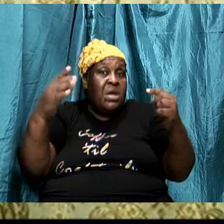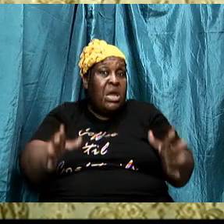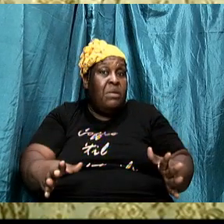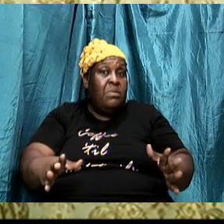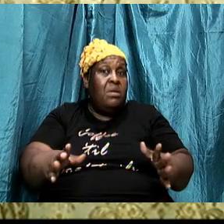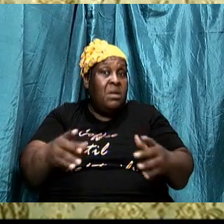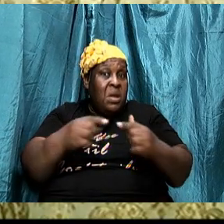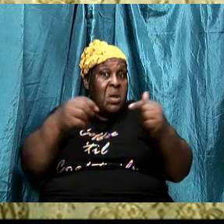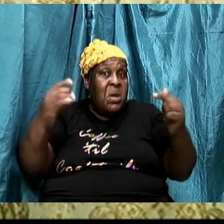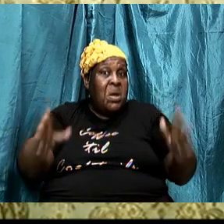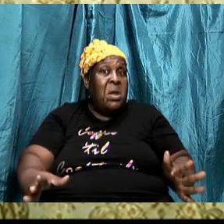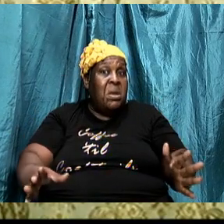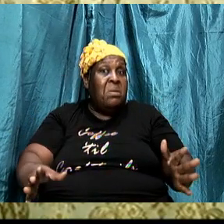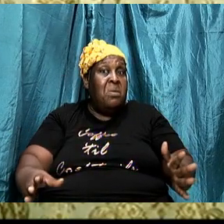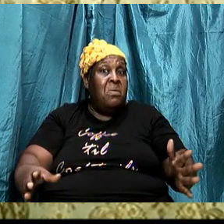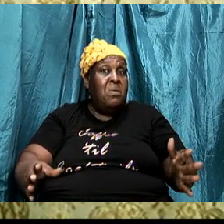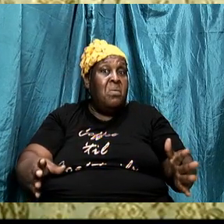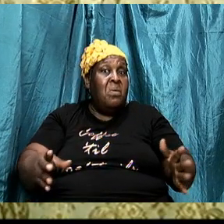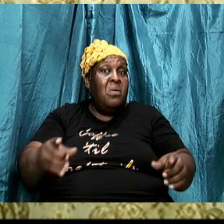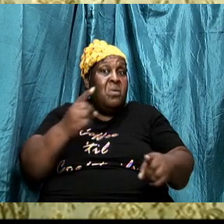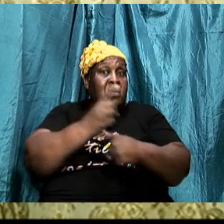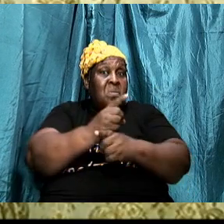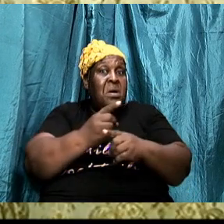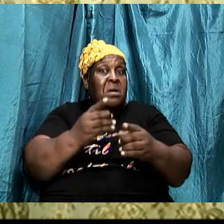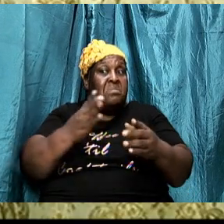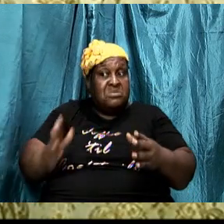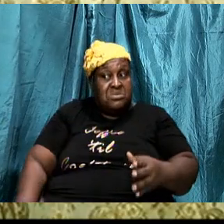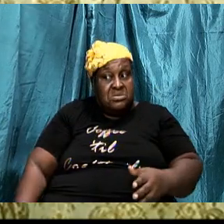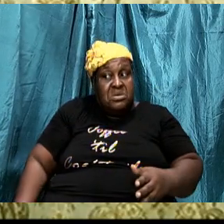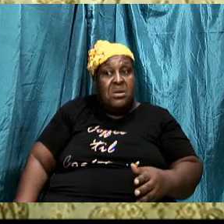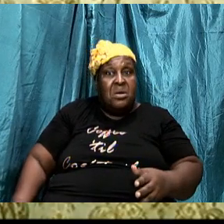the enemy will overtake you the enemy will hold you